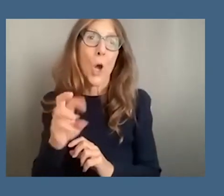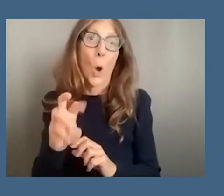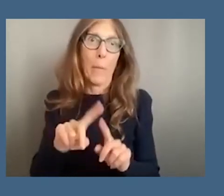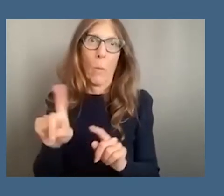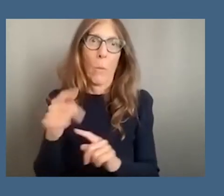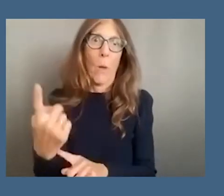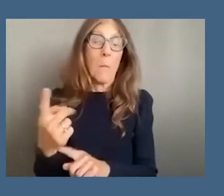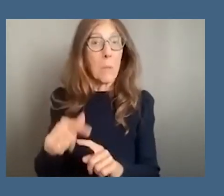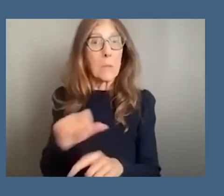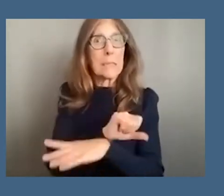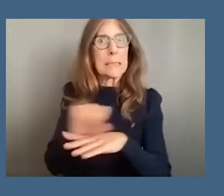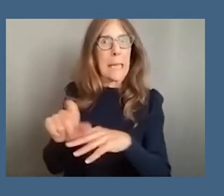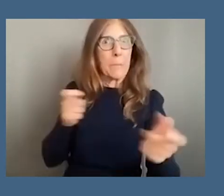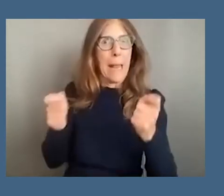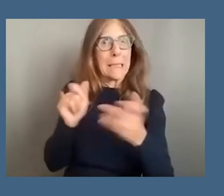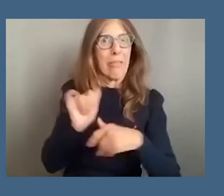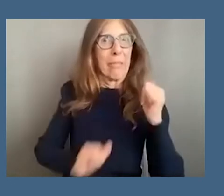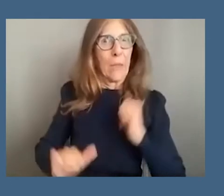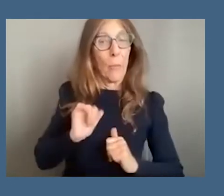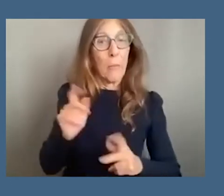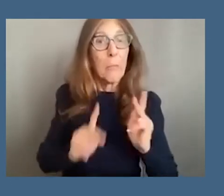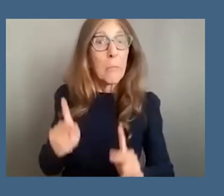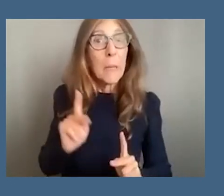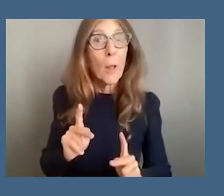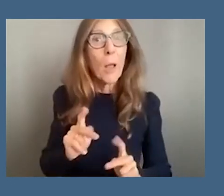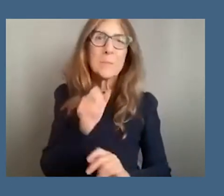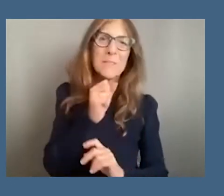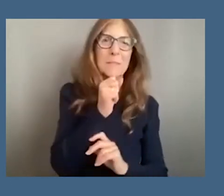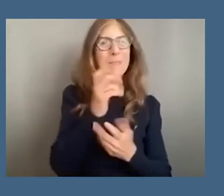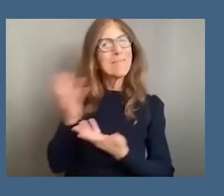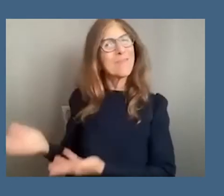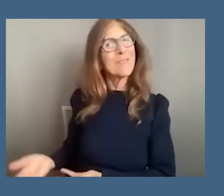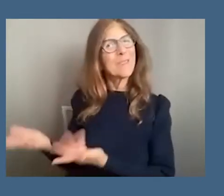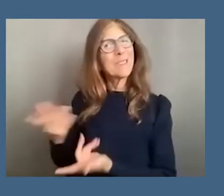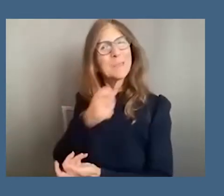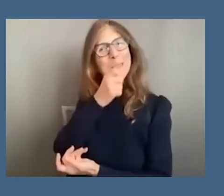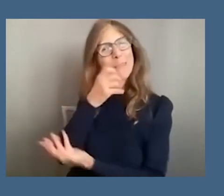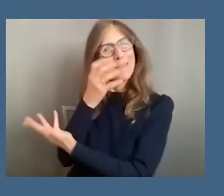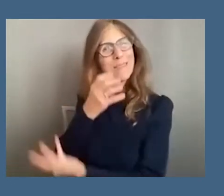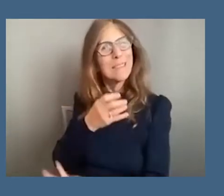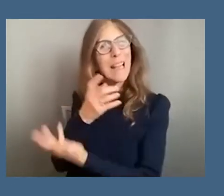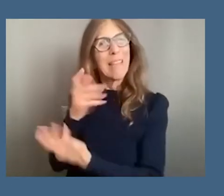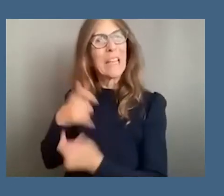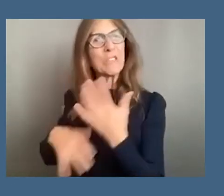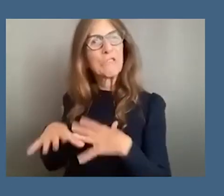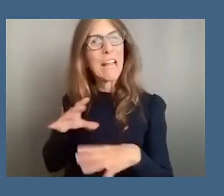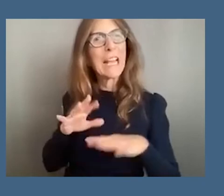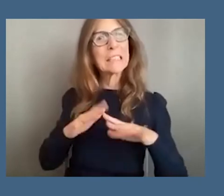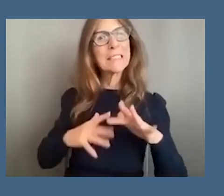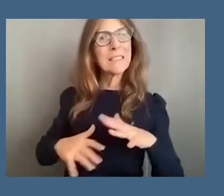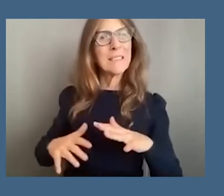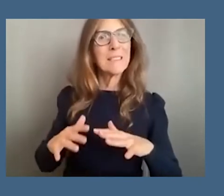managed theater there were people who were actively emceeing this performance uh actively dressing costuming